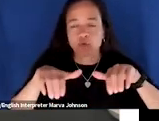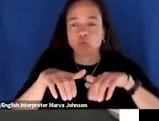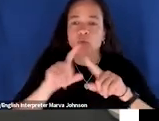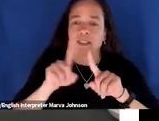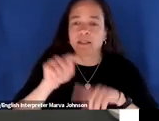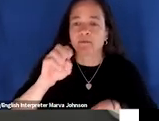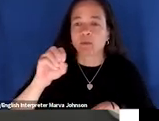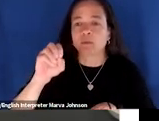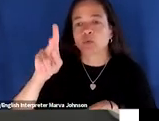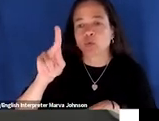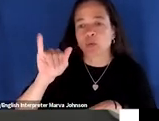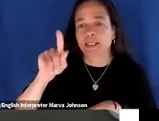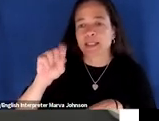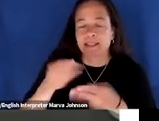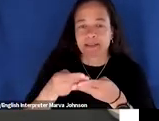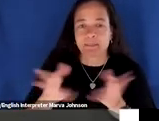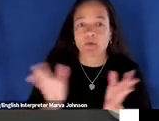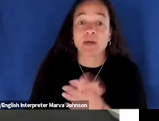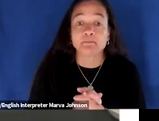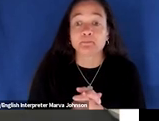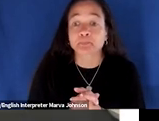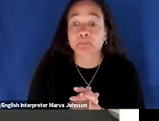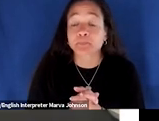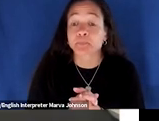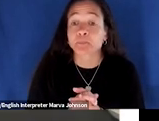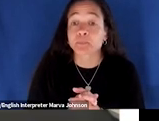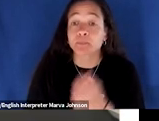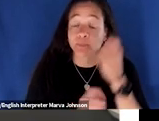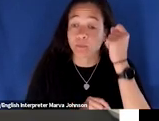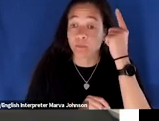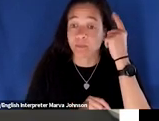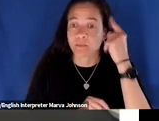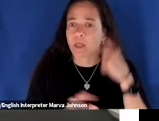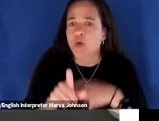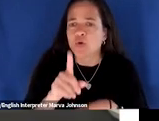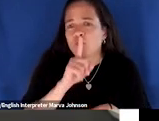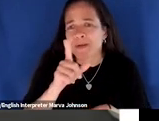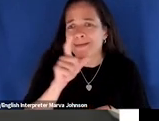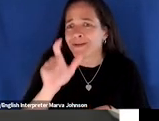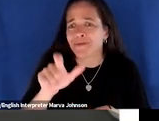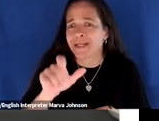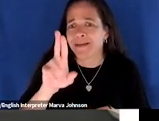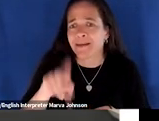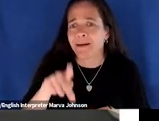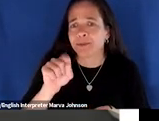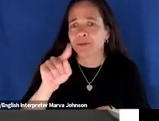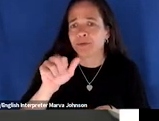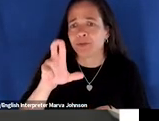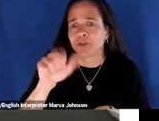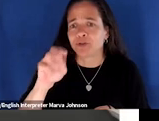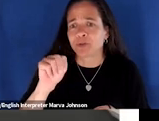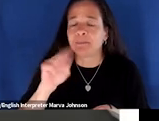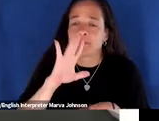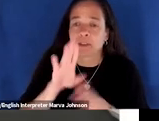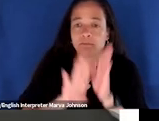and you know the fact is you don't really even need upstream to create this new habit or one